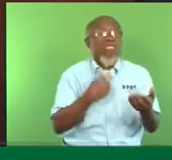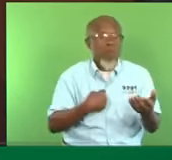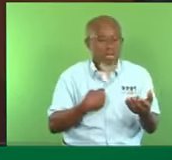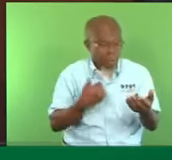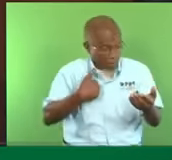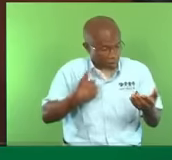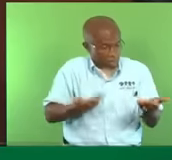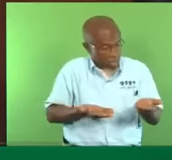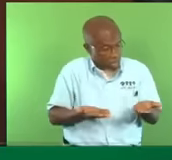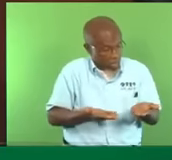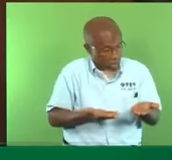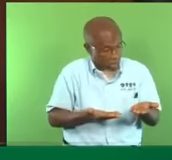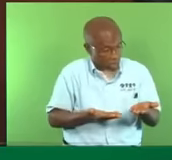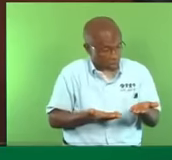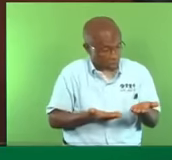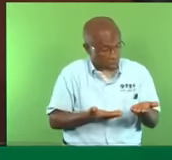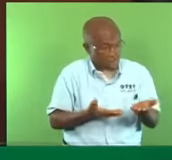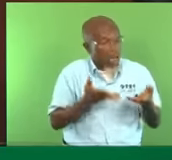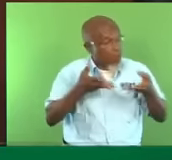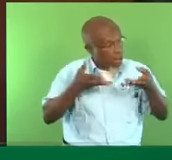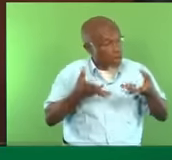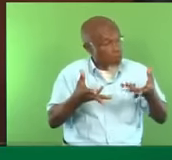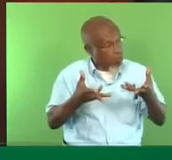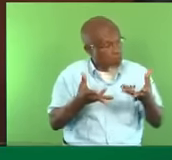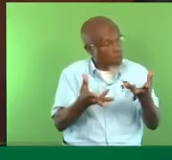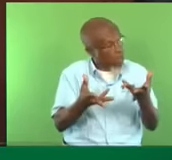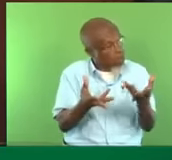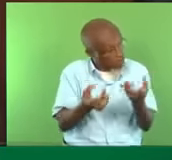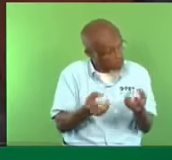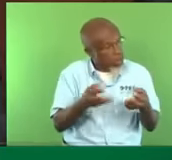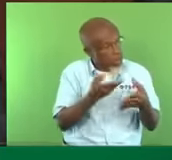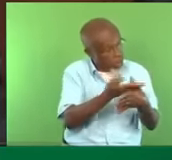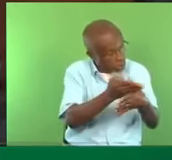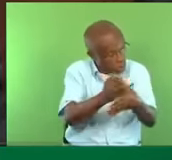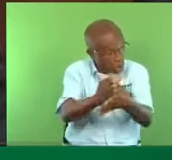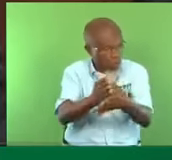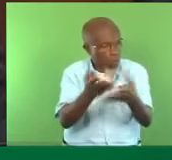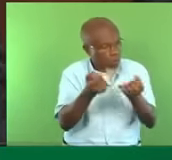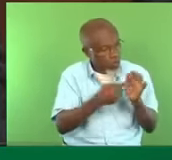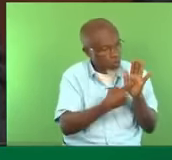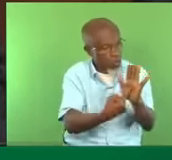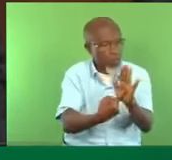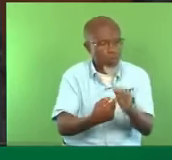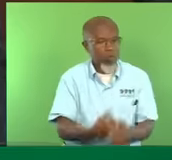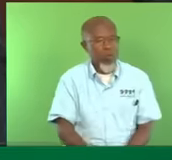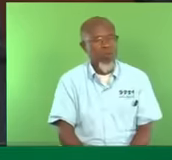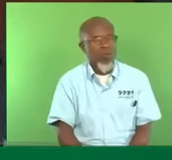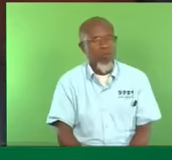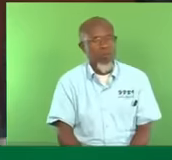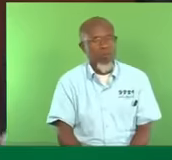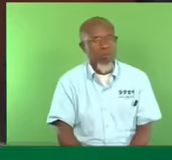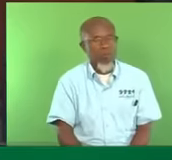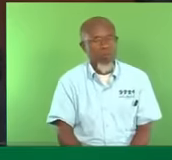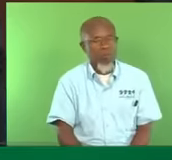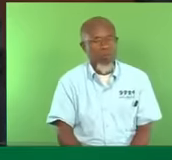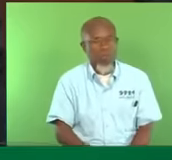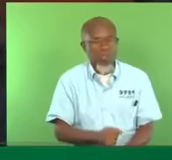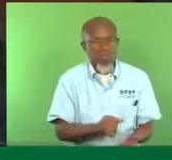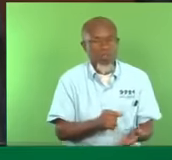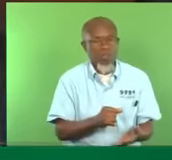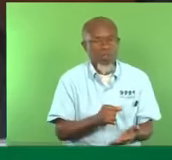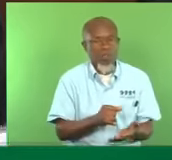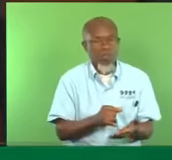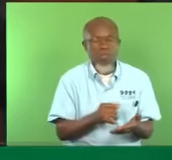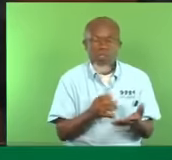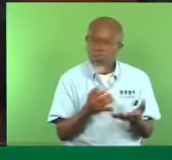And I'm willing to share it. I'm willing to share this report. Mr. Deputy Speaker, so I don't want to continue anymore with housing